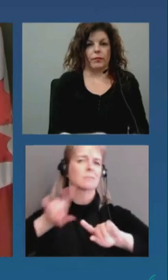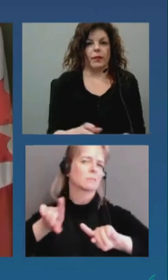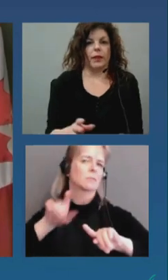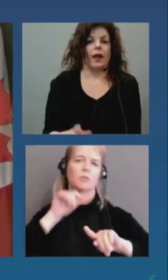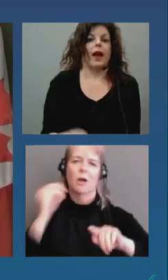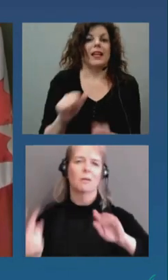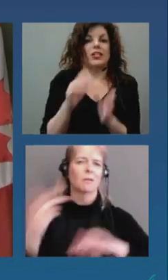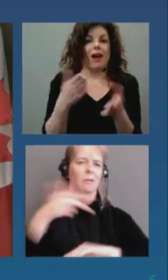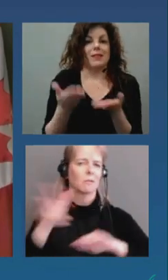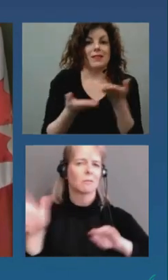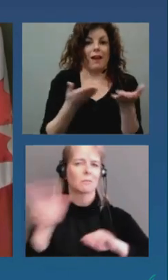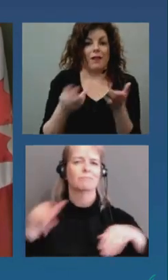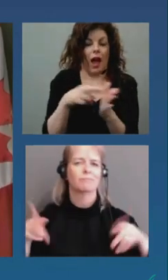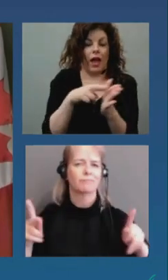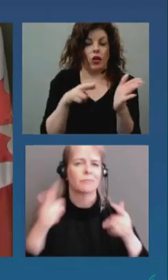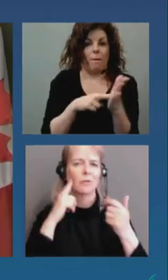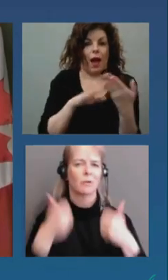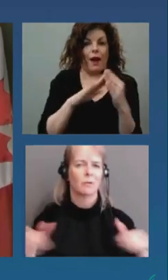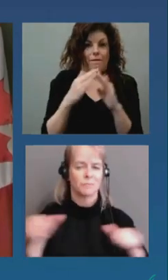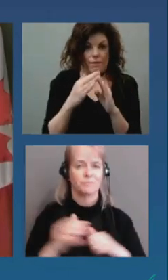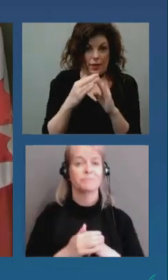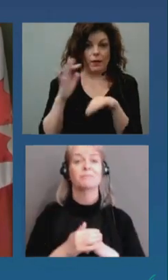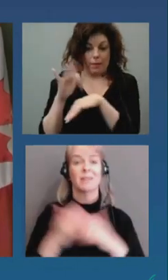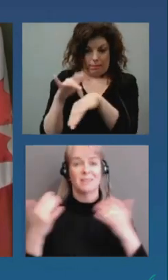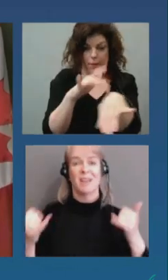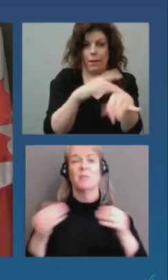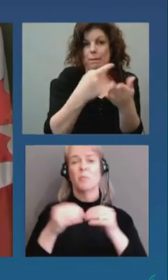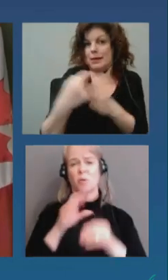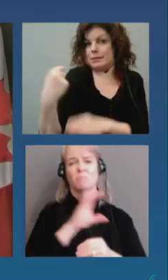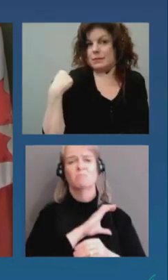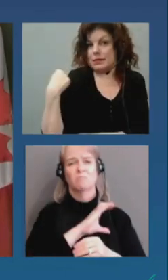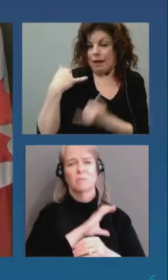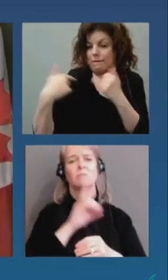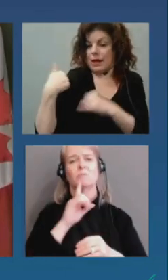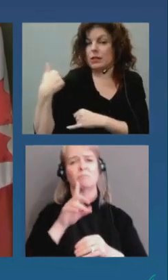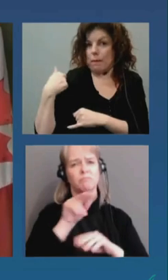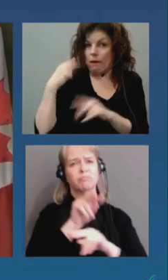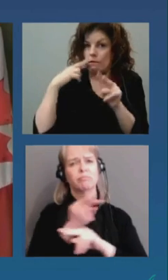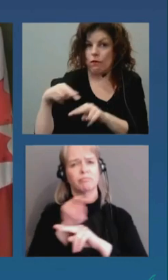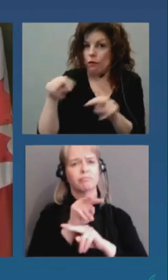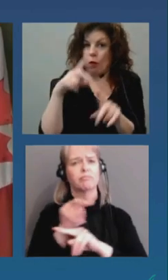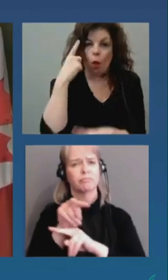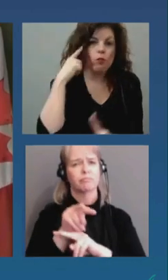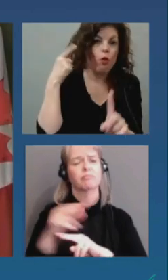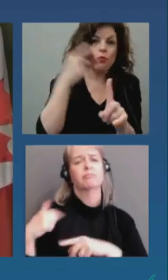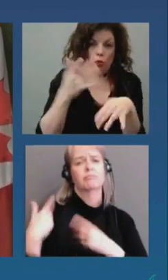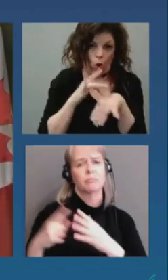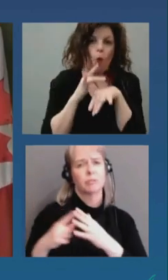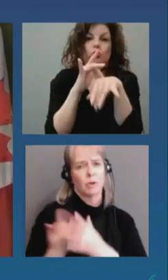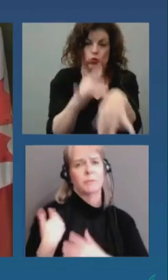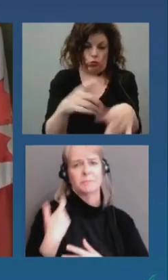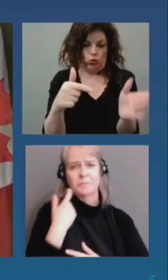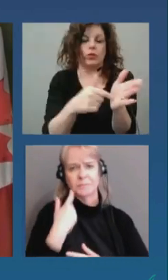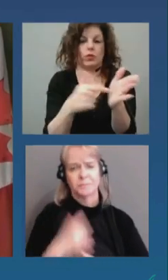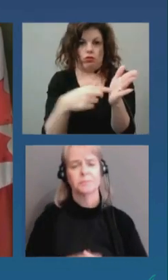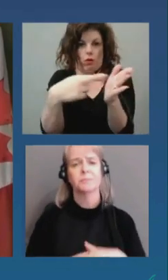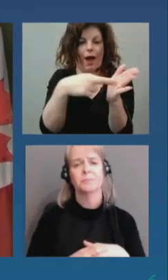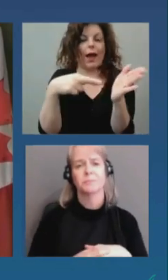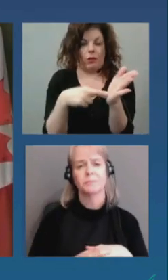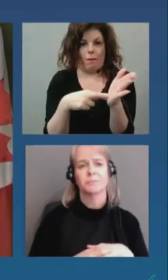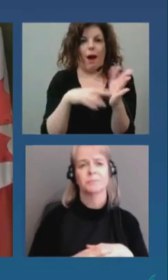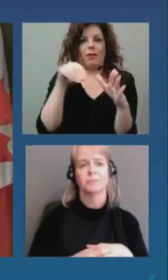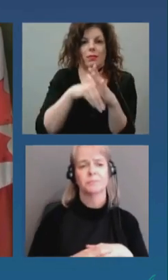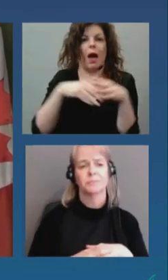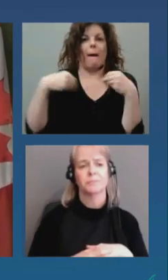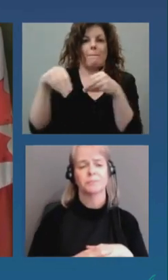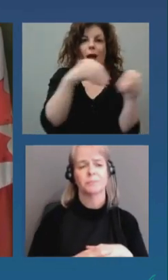were